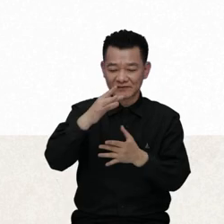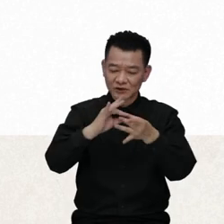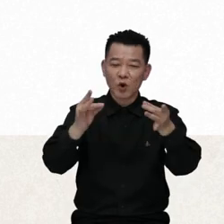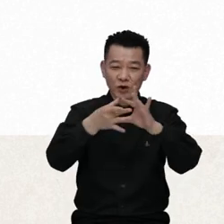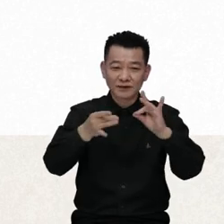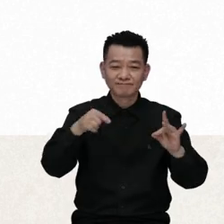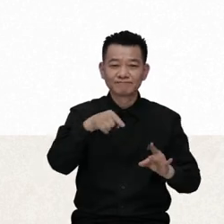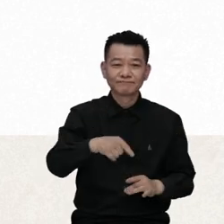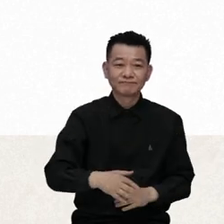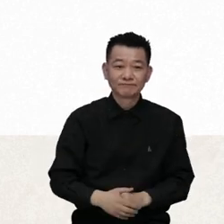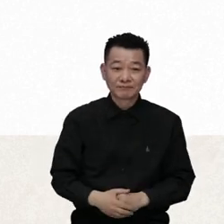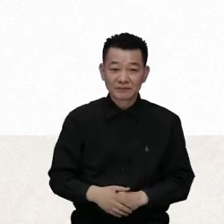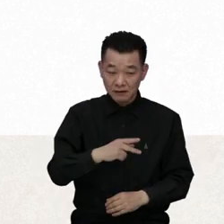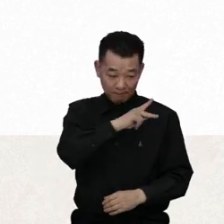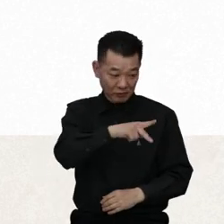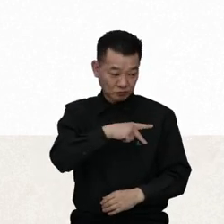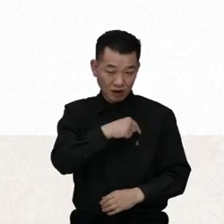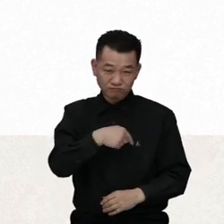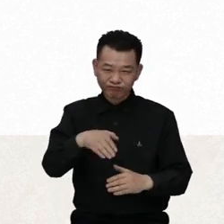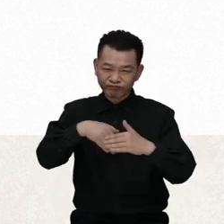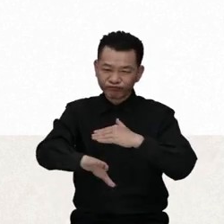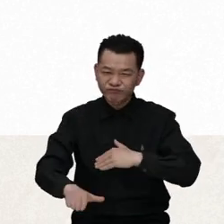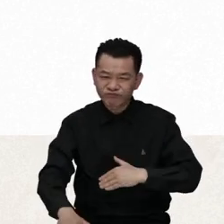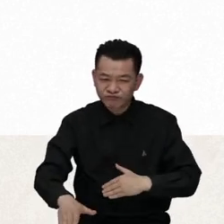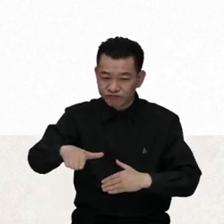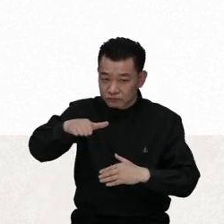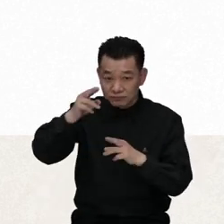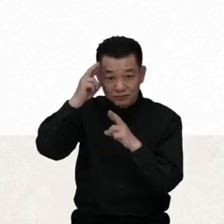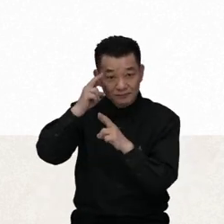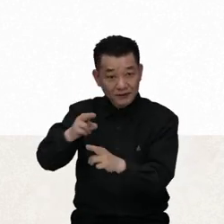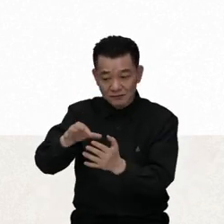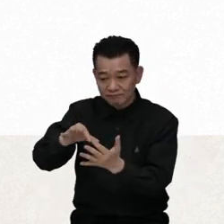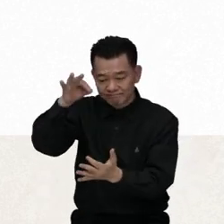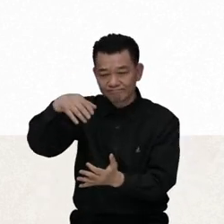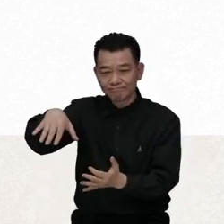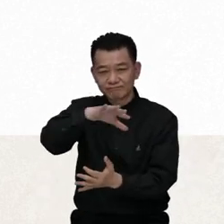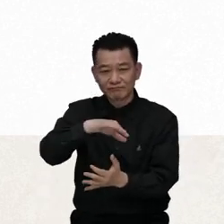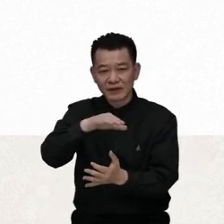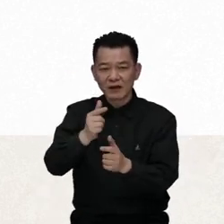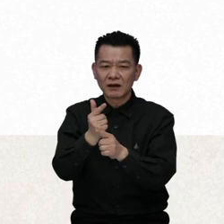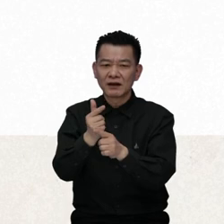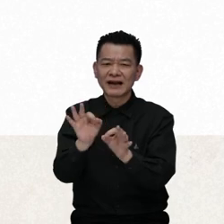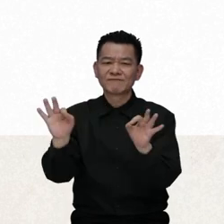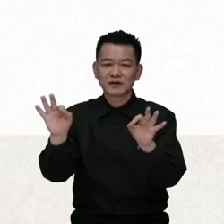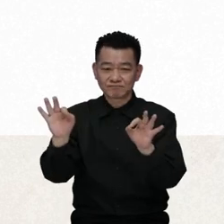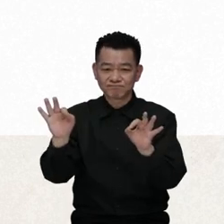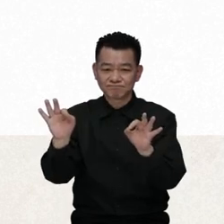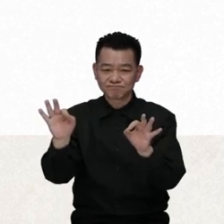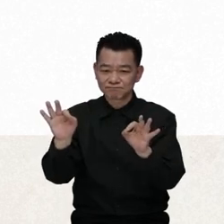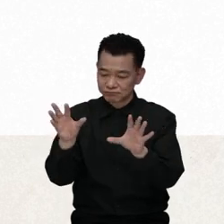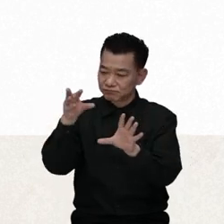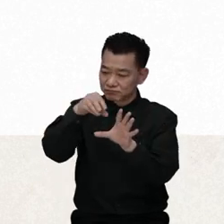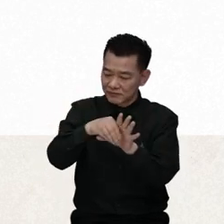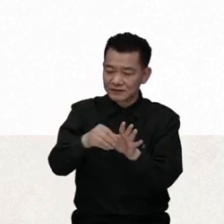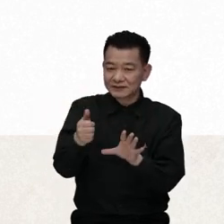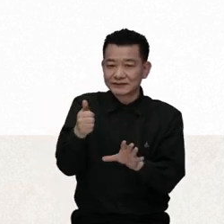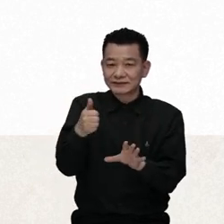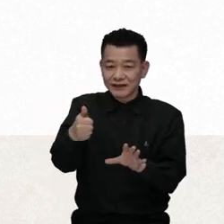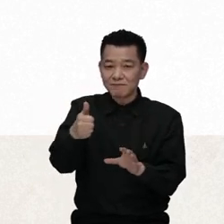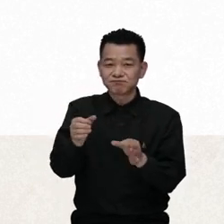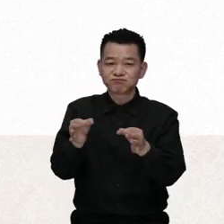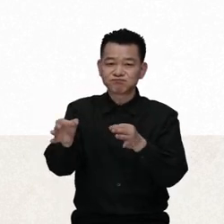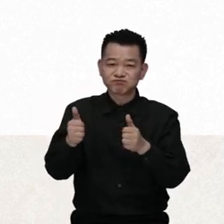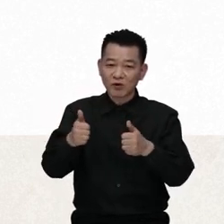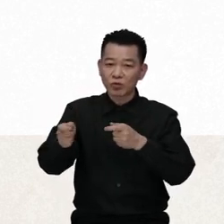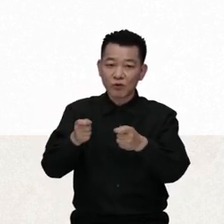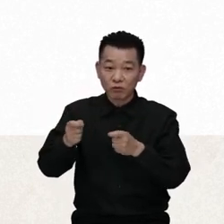following contents. Article for Ihavement to Number Section.ontinence for respect for freedom to make one's own choices,